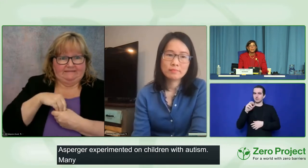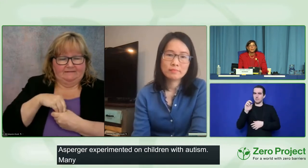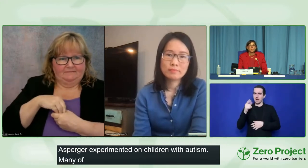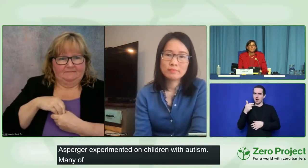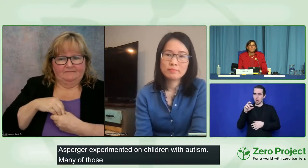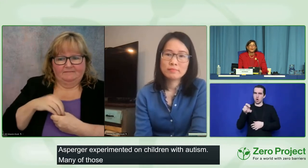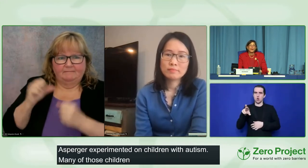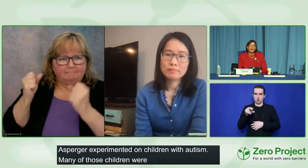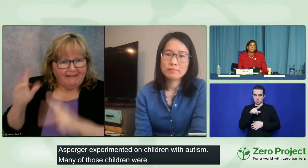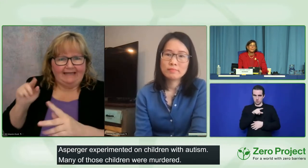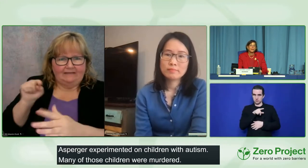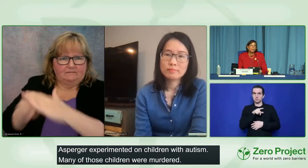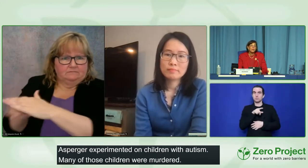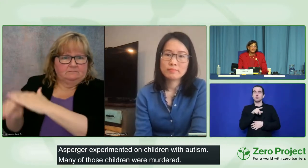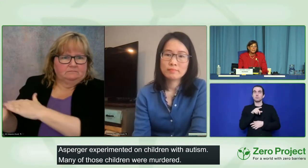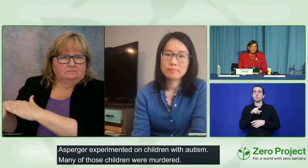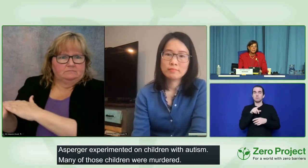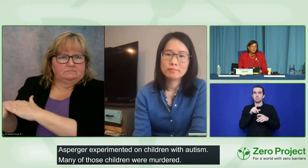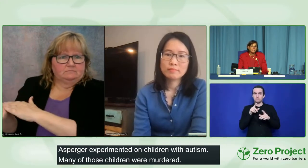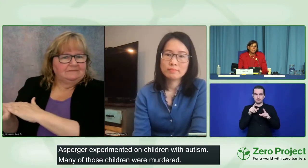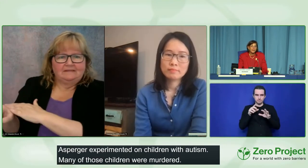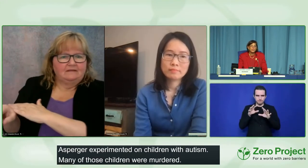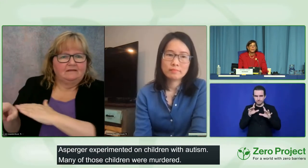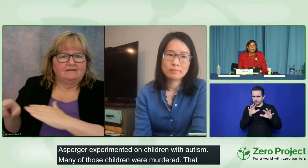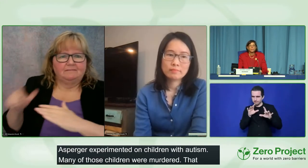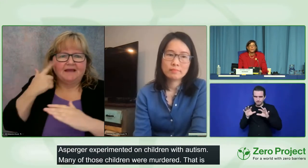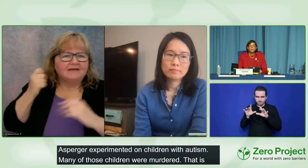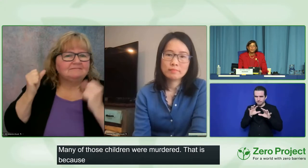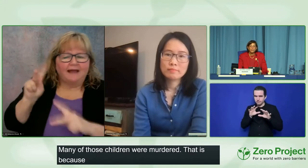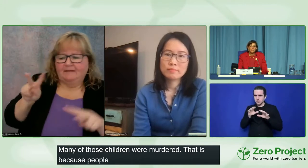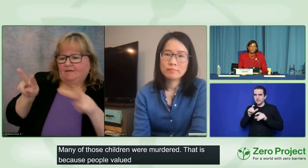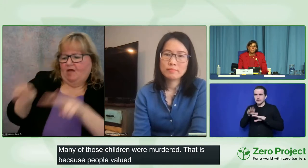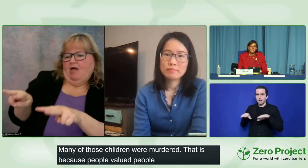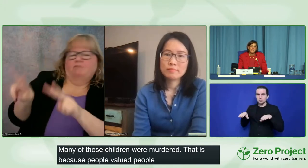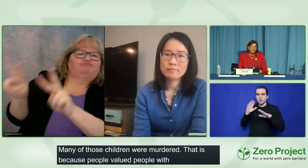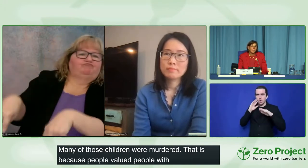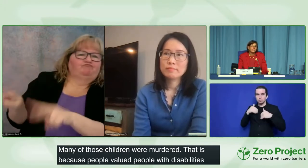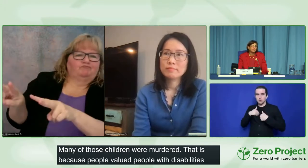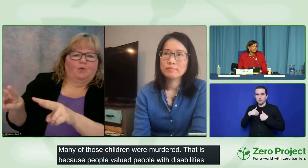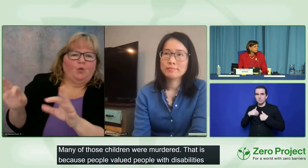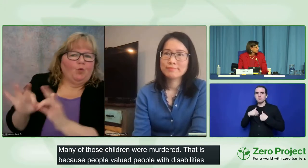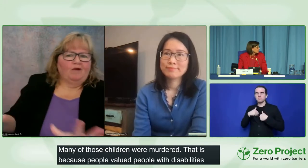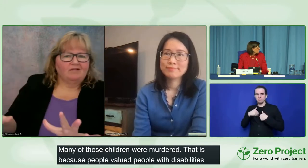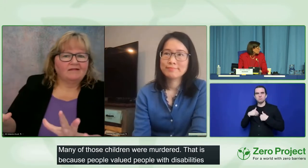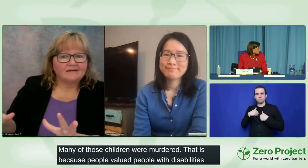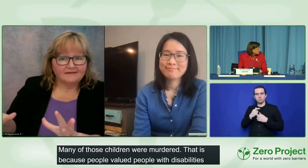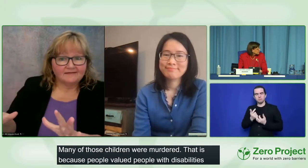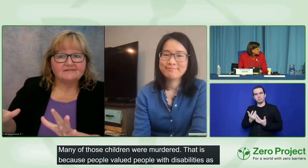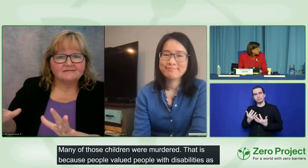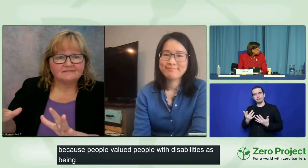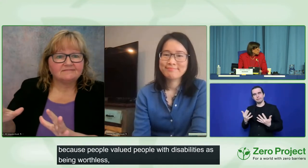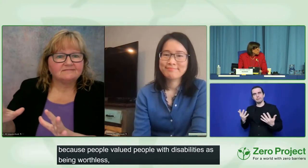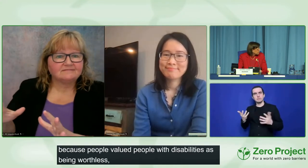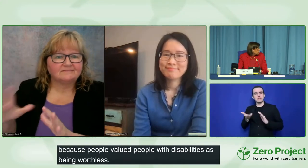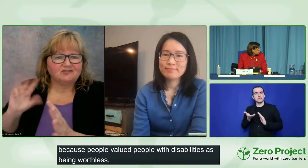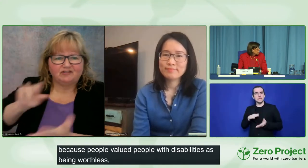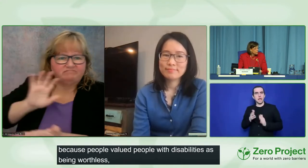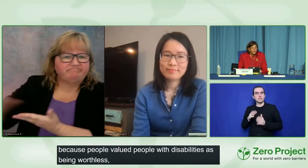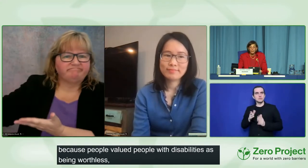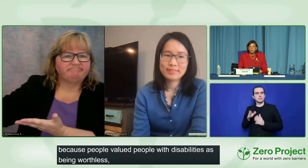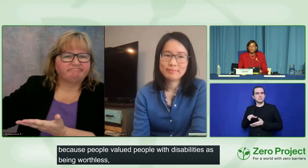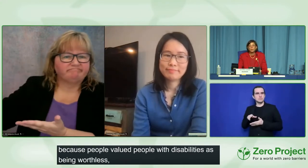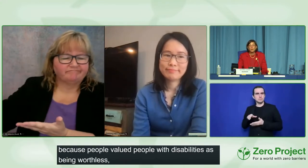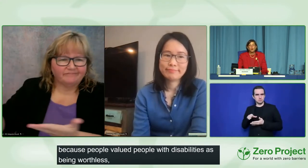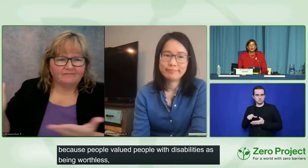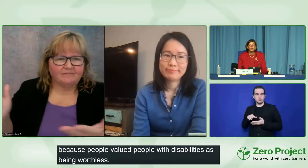as being worthless, as being people we should throw aside. What we have seen with these